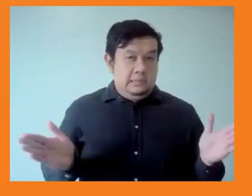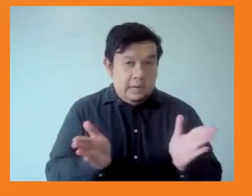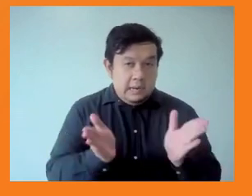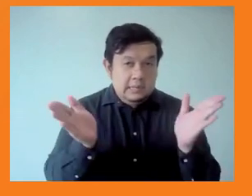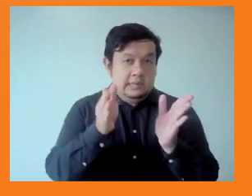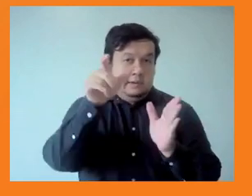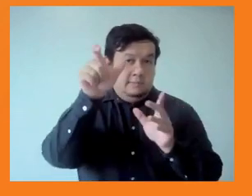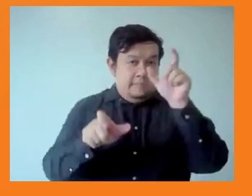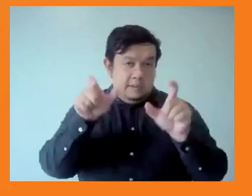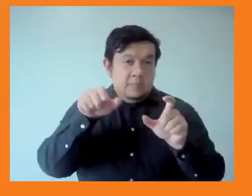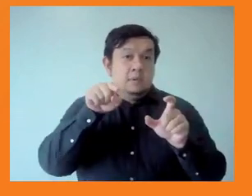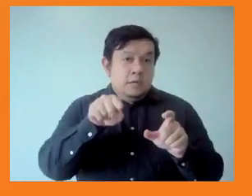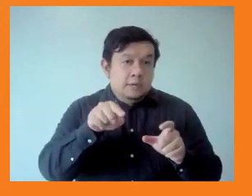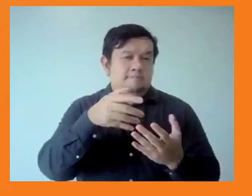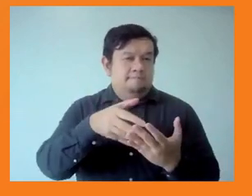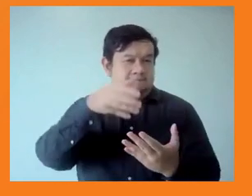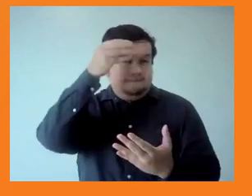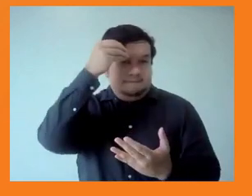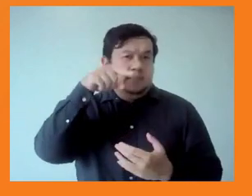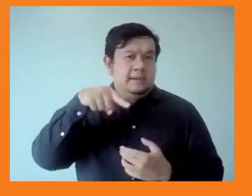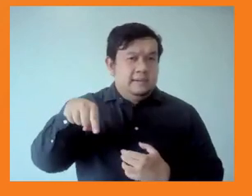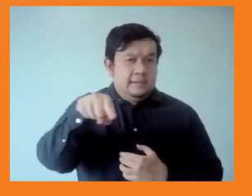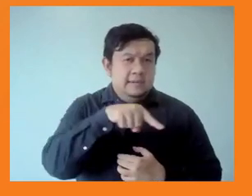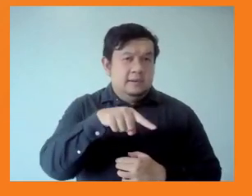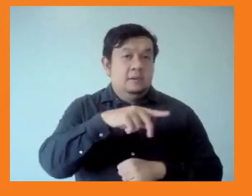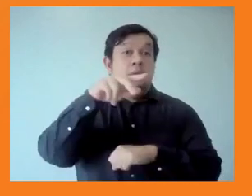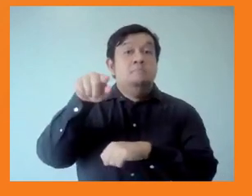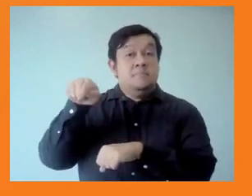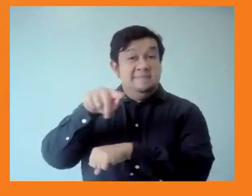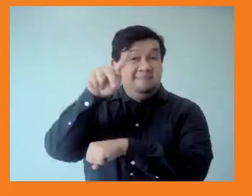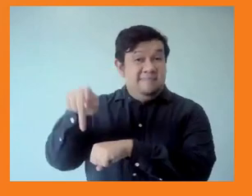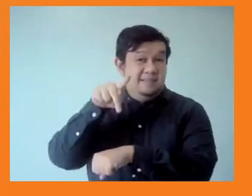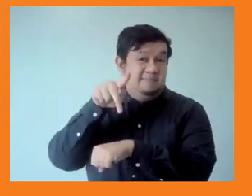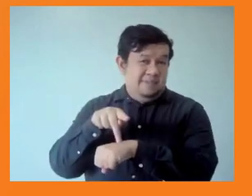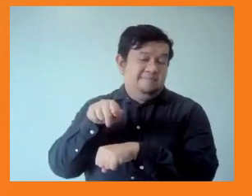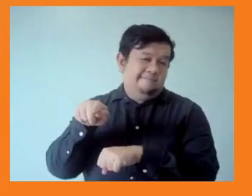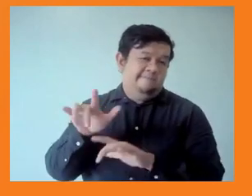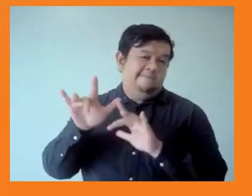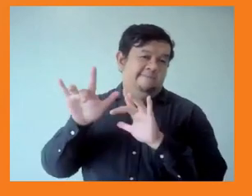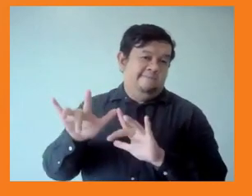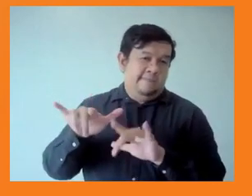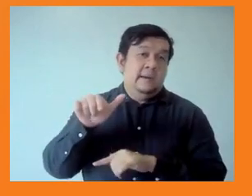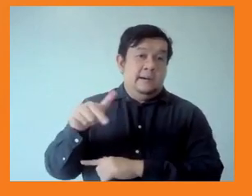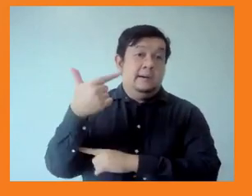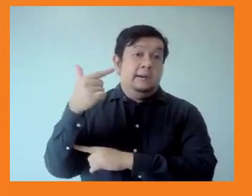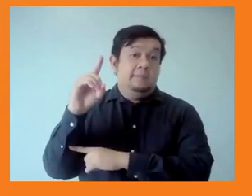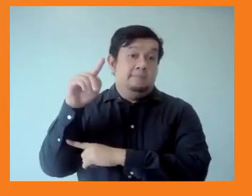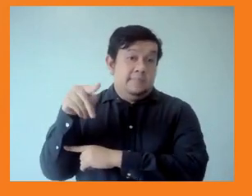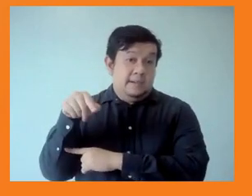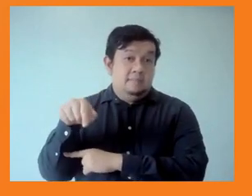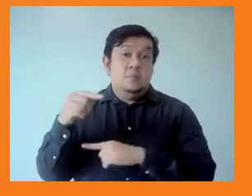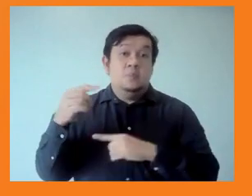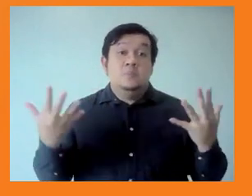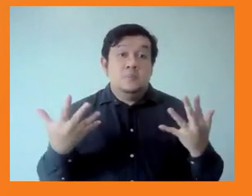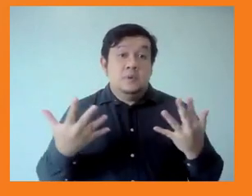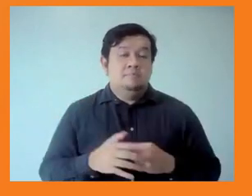devotion to our country. It measures everything in short, except that which makes life worthwhile. These are very